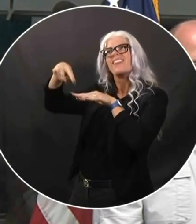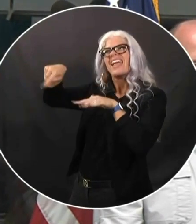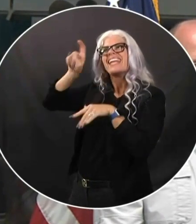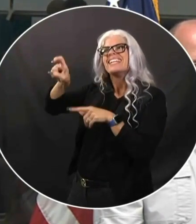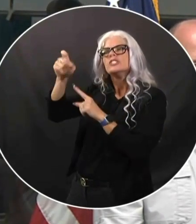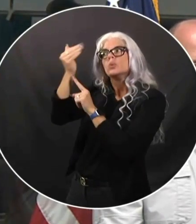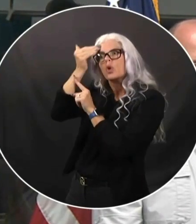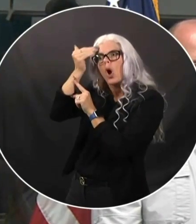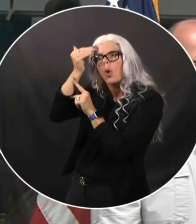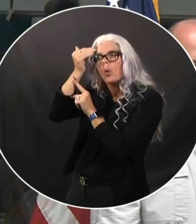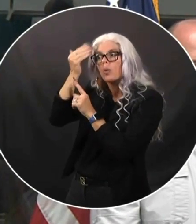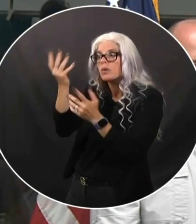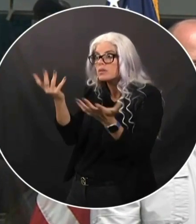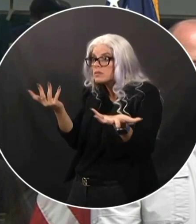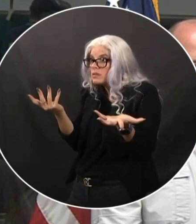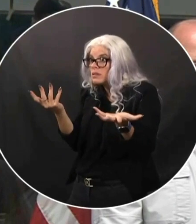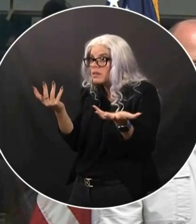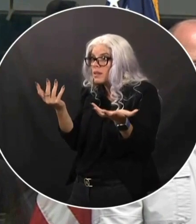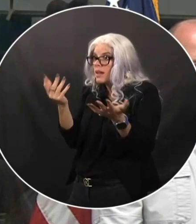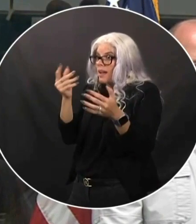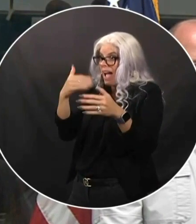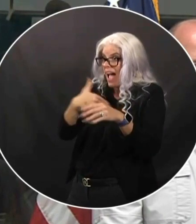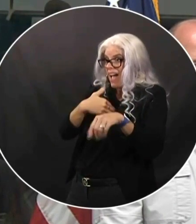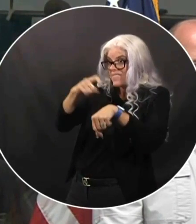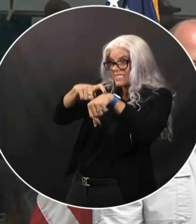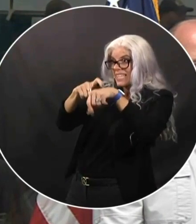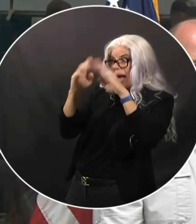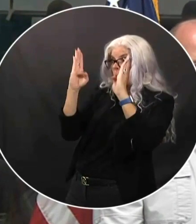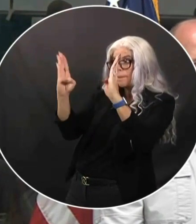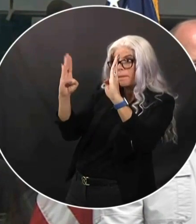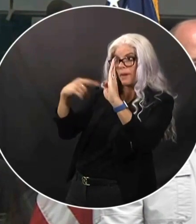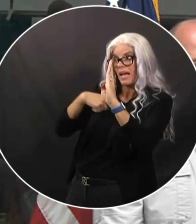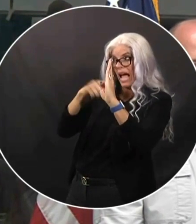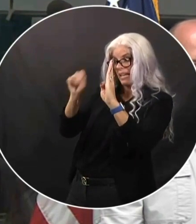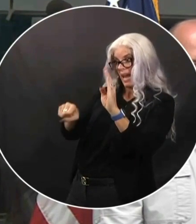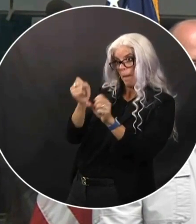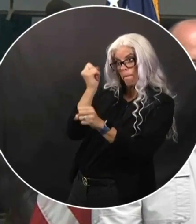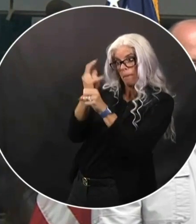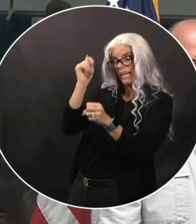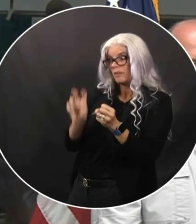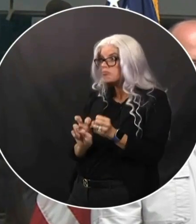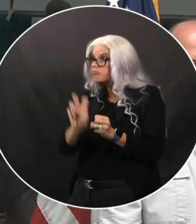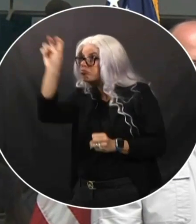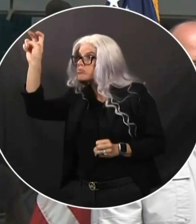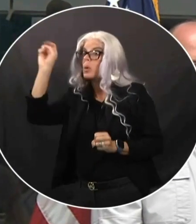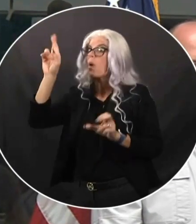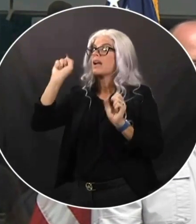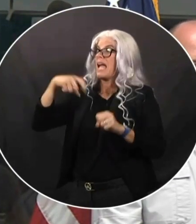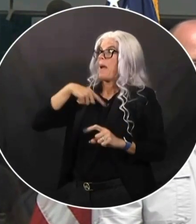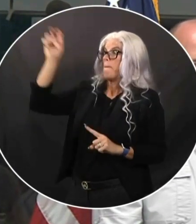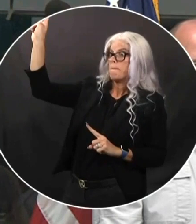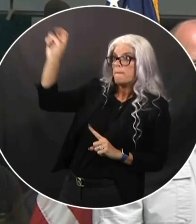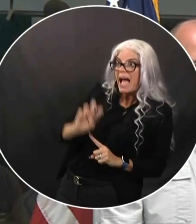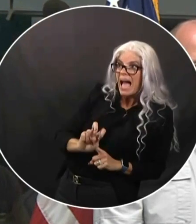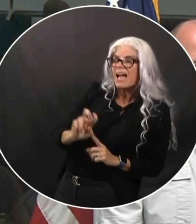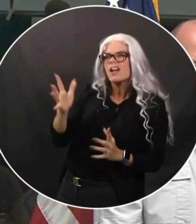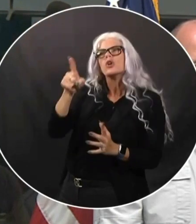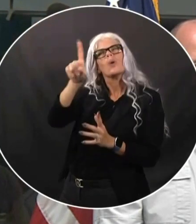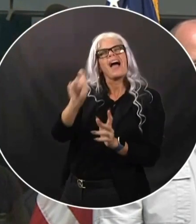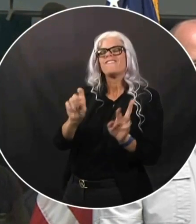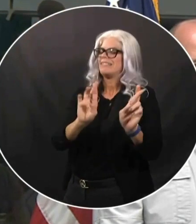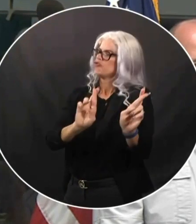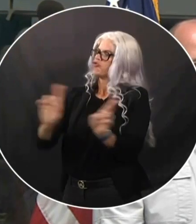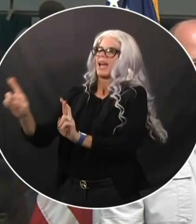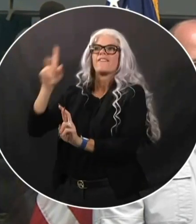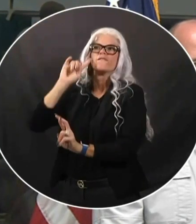normally get from one place to another, it's going to just take you longer. I mean, that's just the reality. So just just prepare for that. And that's something that